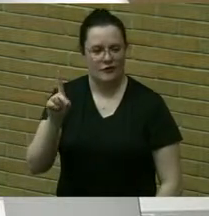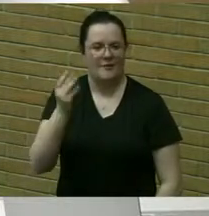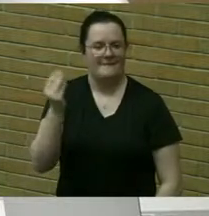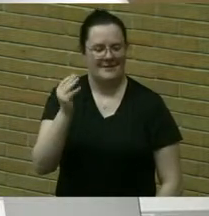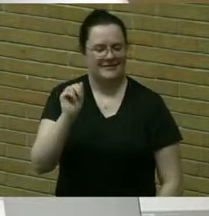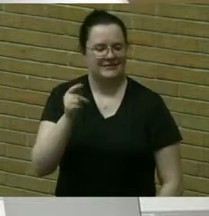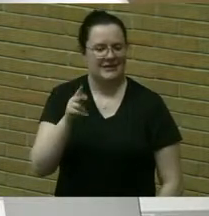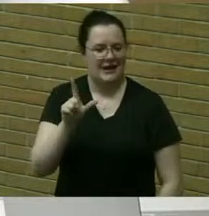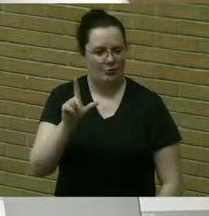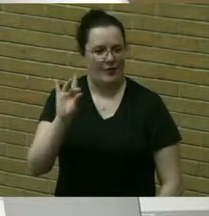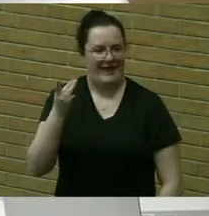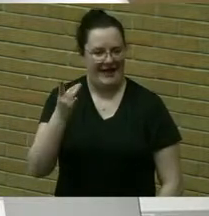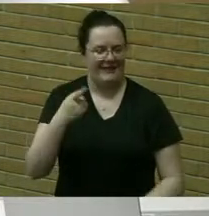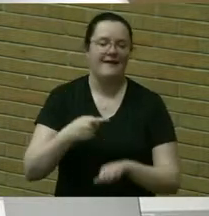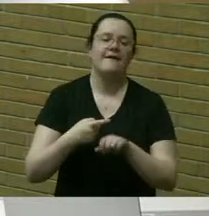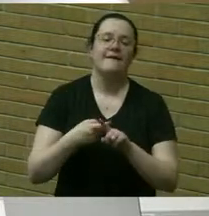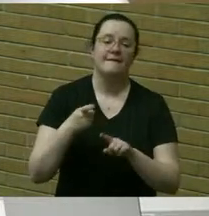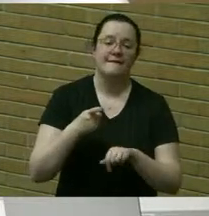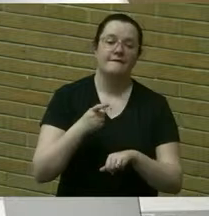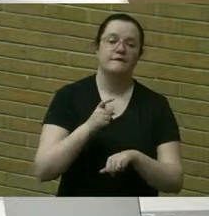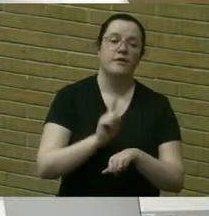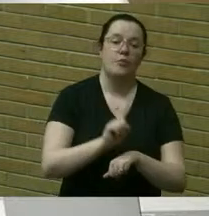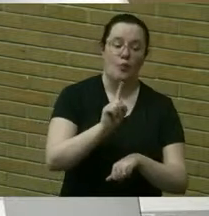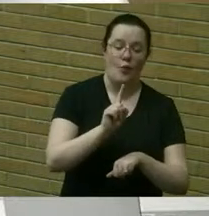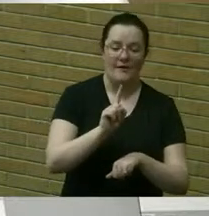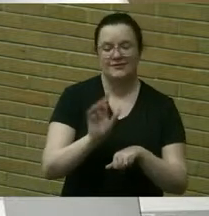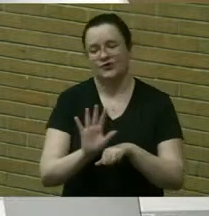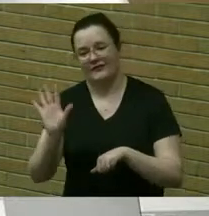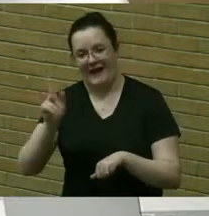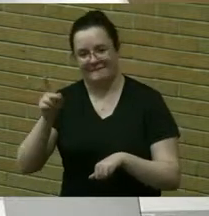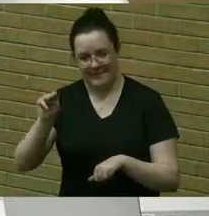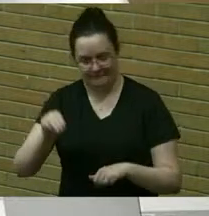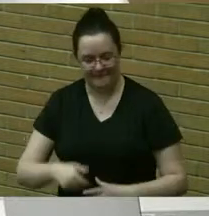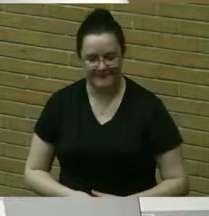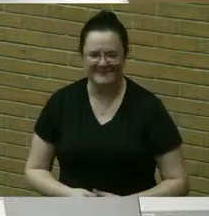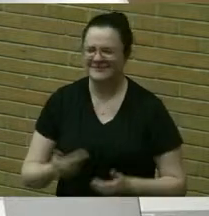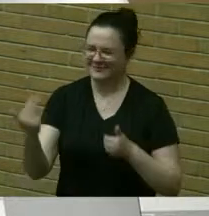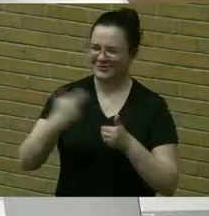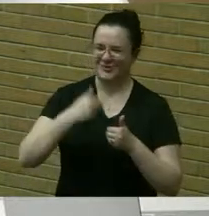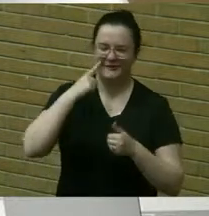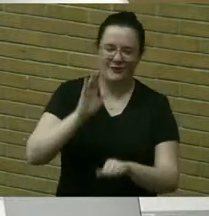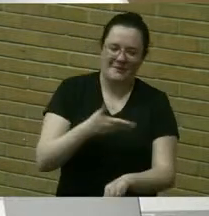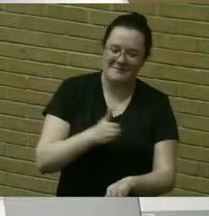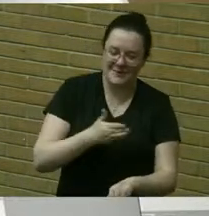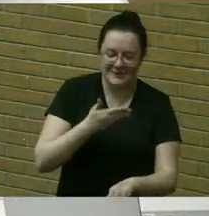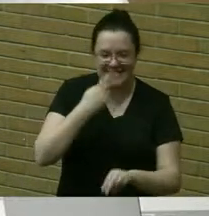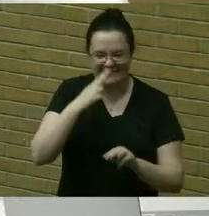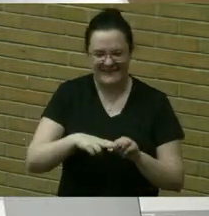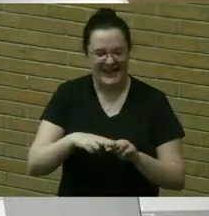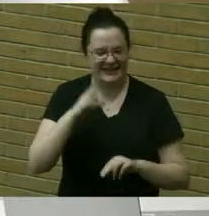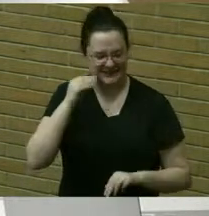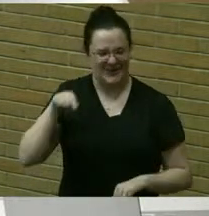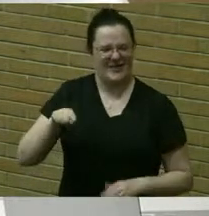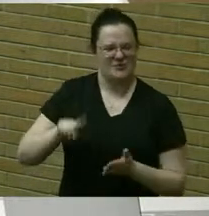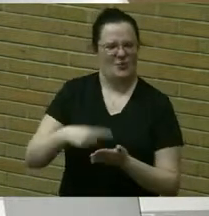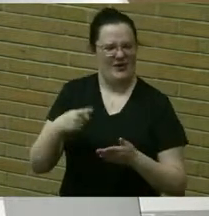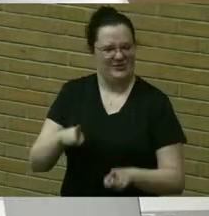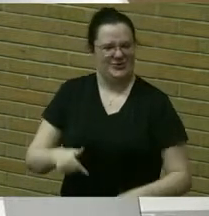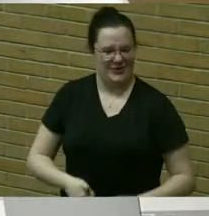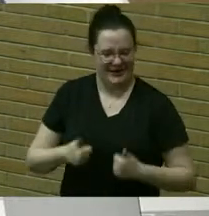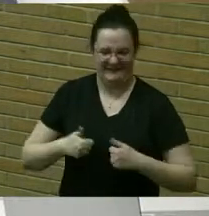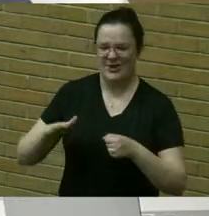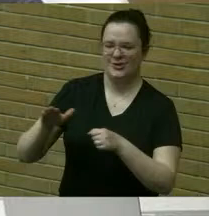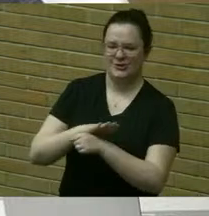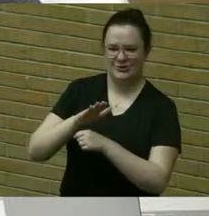pm so do join us for an afternoon of music and fun as we experience this once in a lifetime total solar